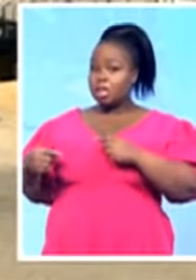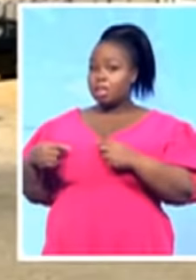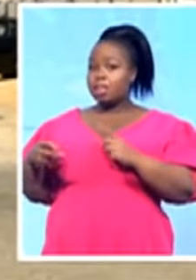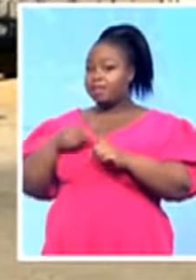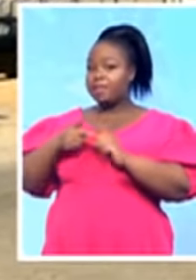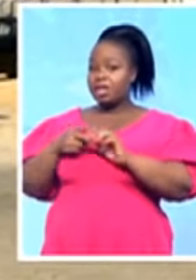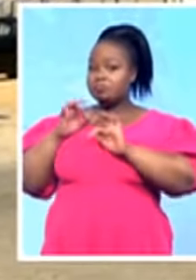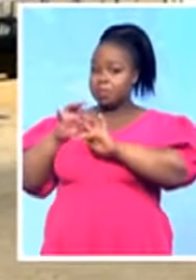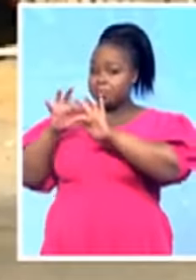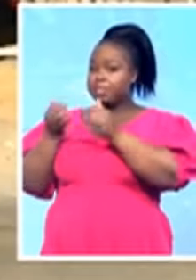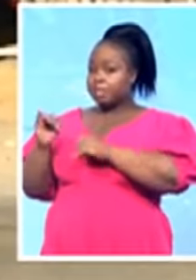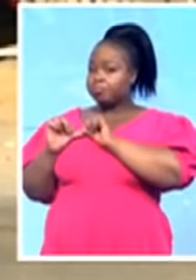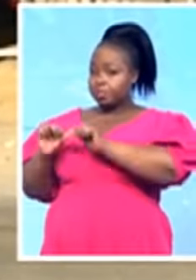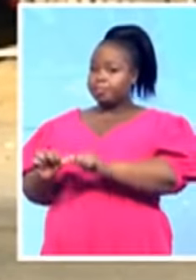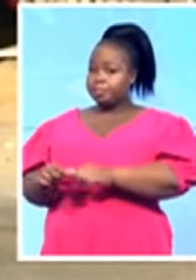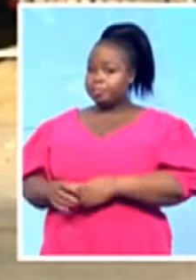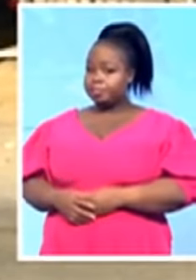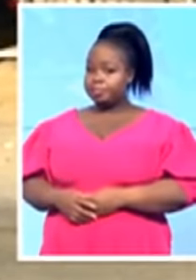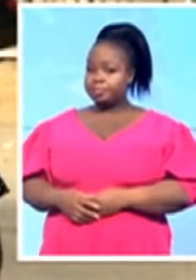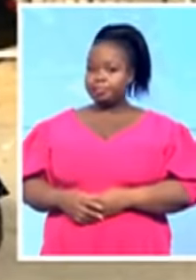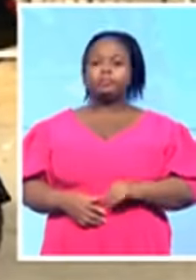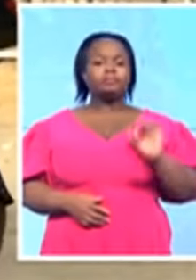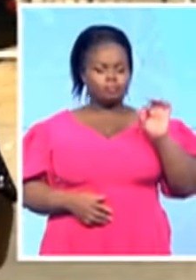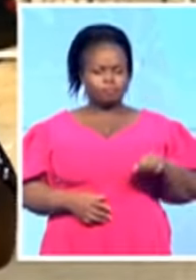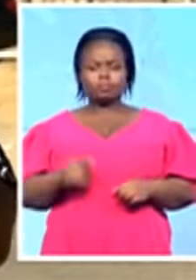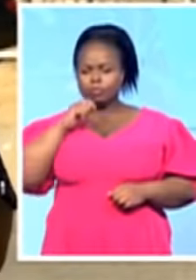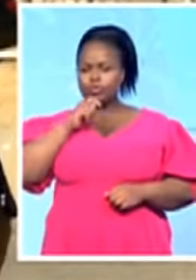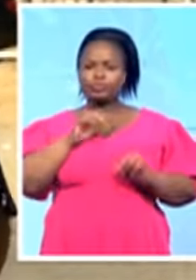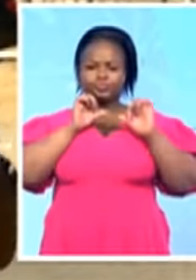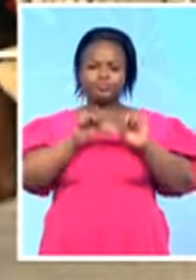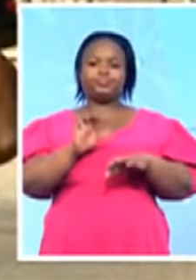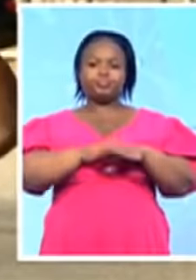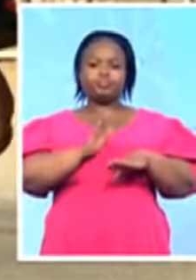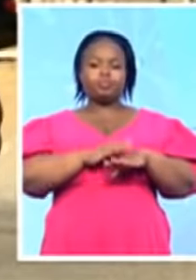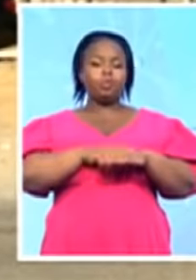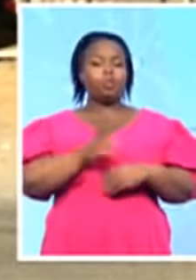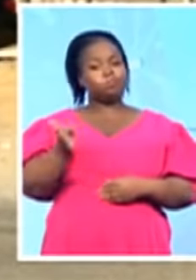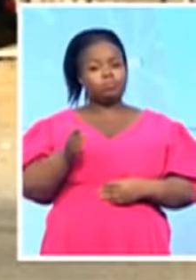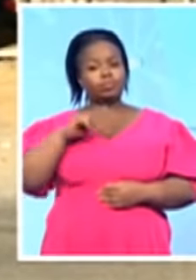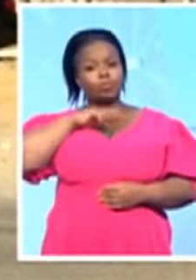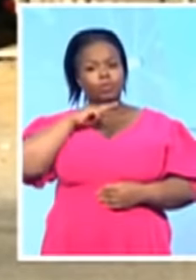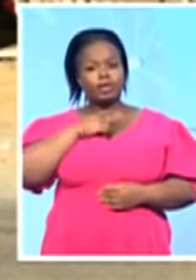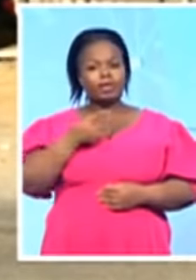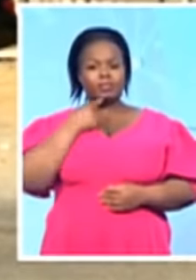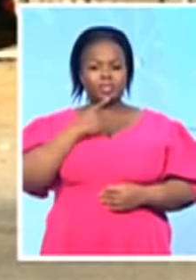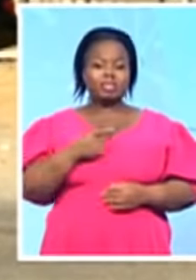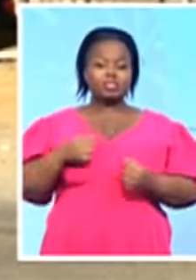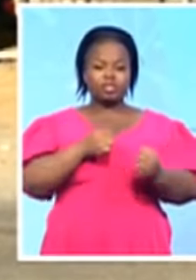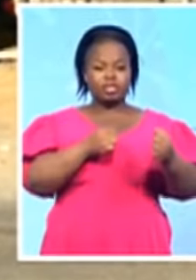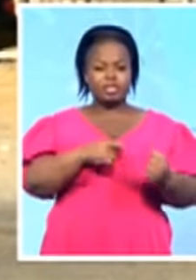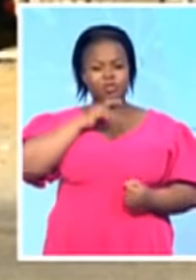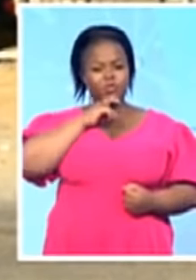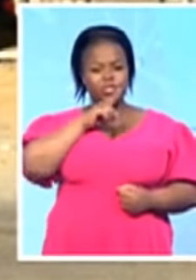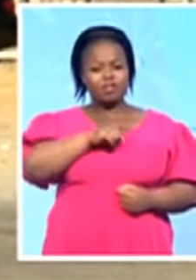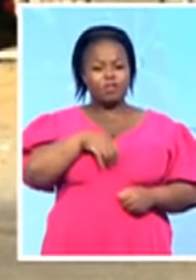Tensions indeed are still high, Blaine. We were saying that the strategy that is being used by these supporters is that